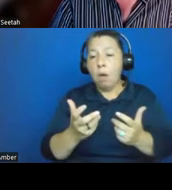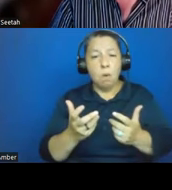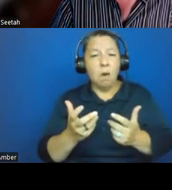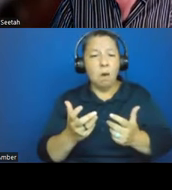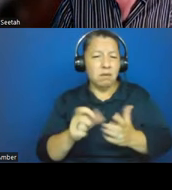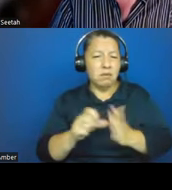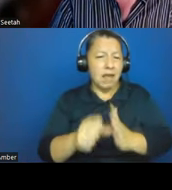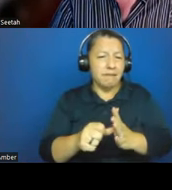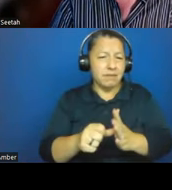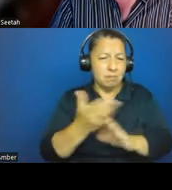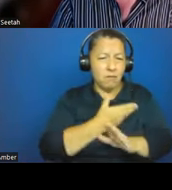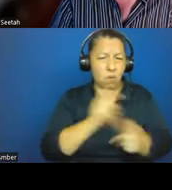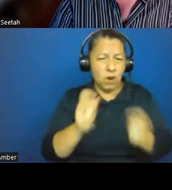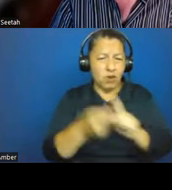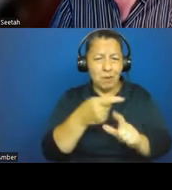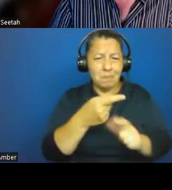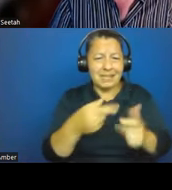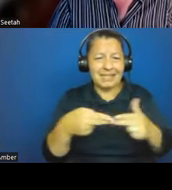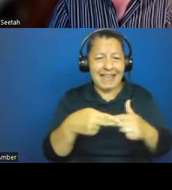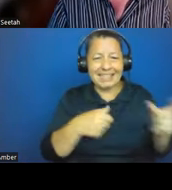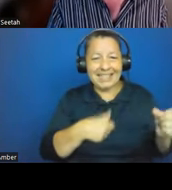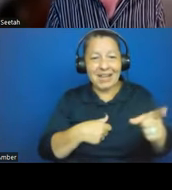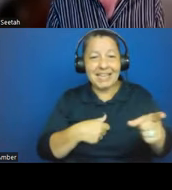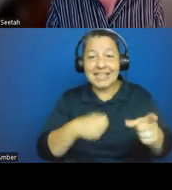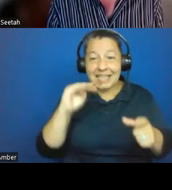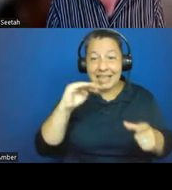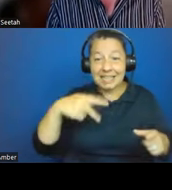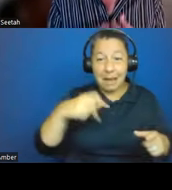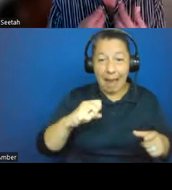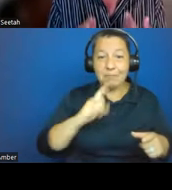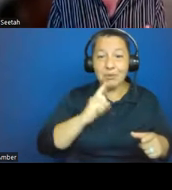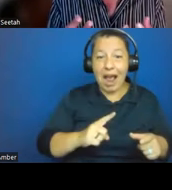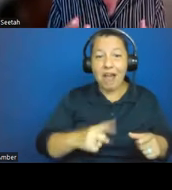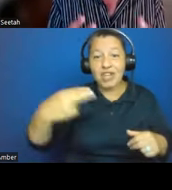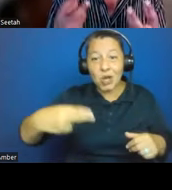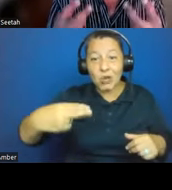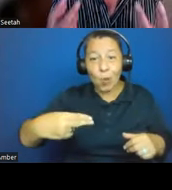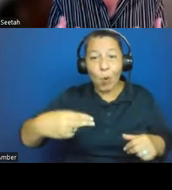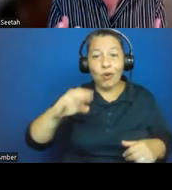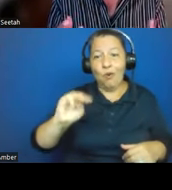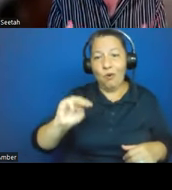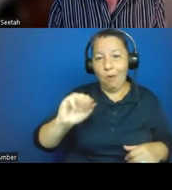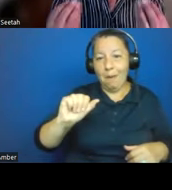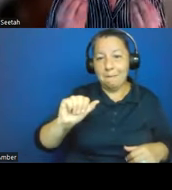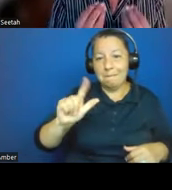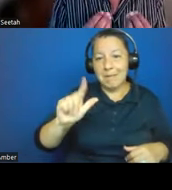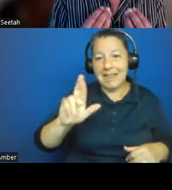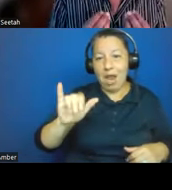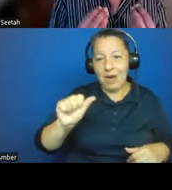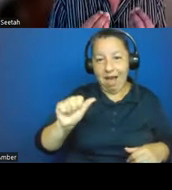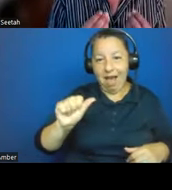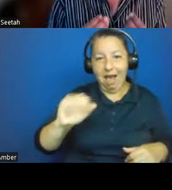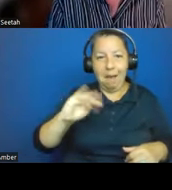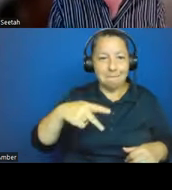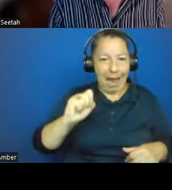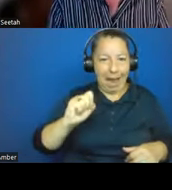these maps are actually historical malaria maps. it gives you some indication of the amount of data present in the